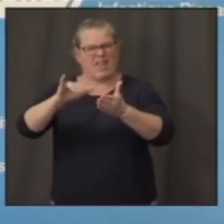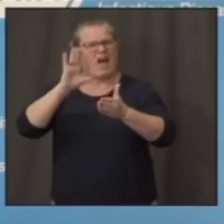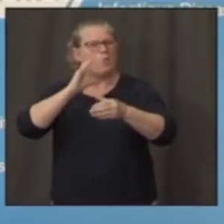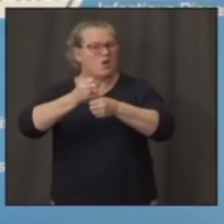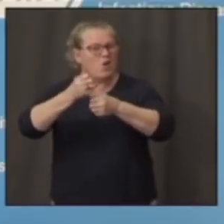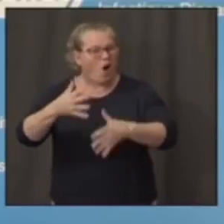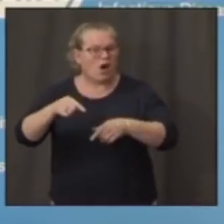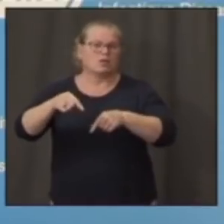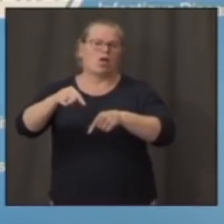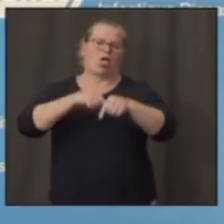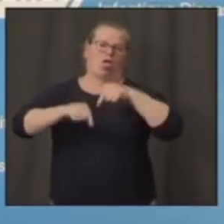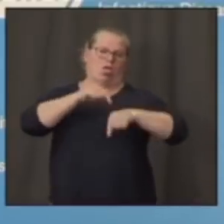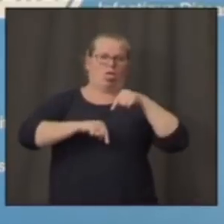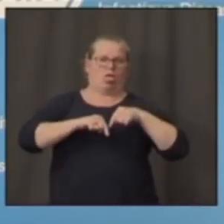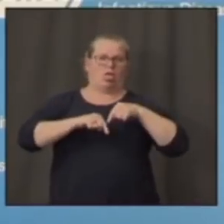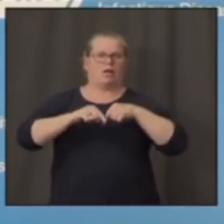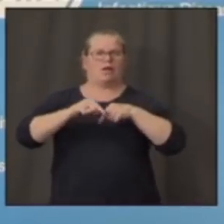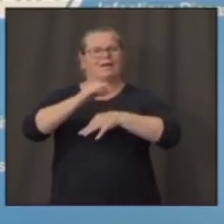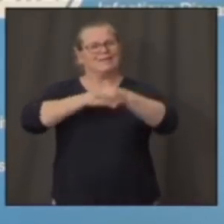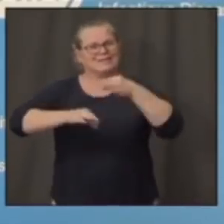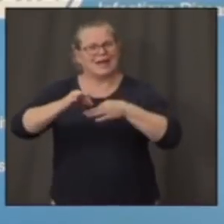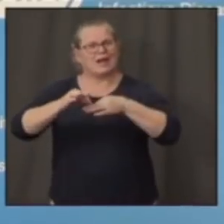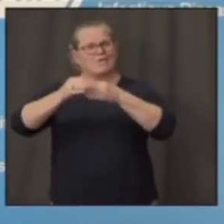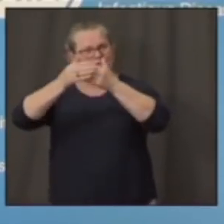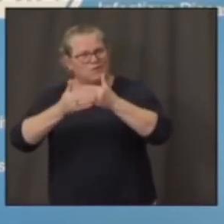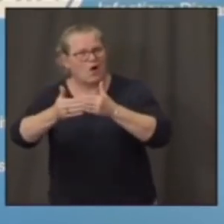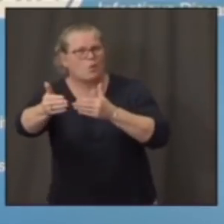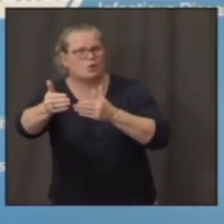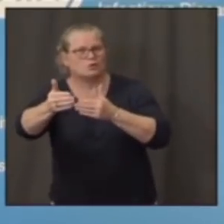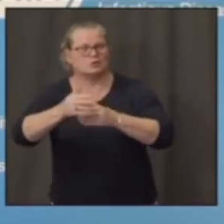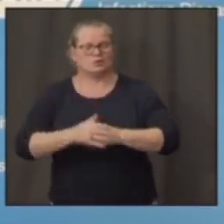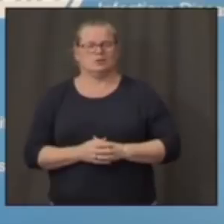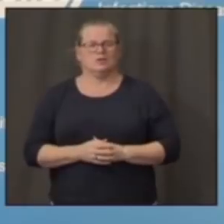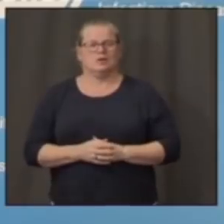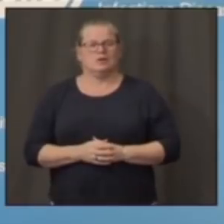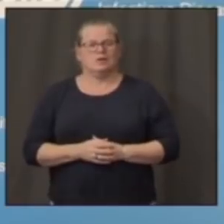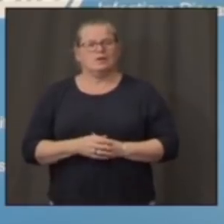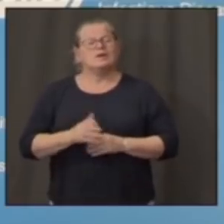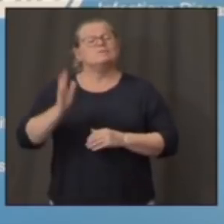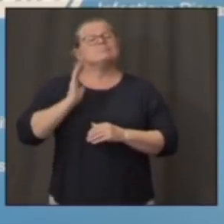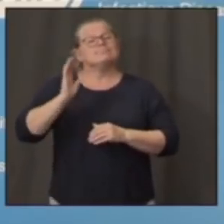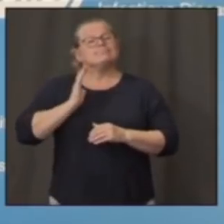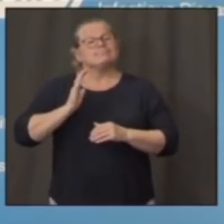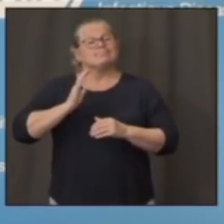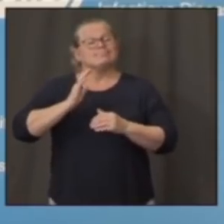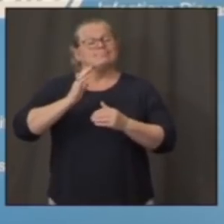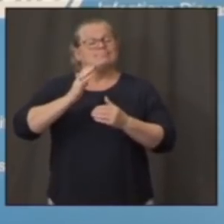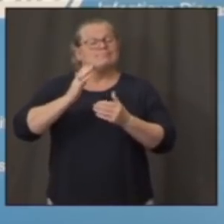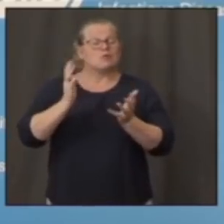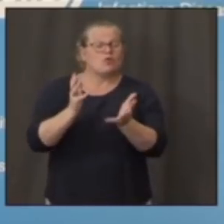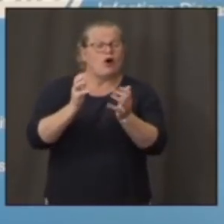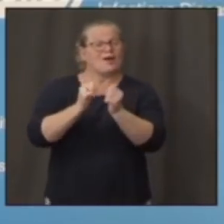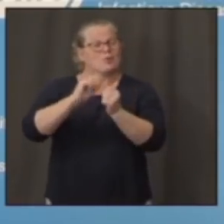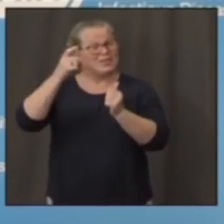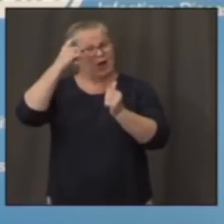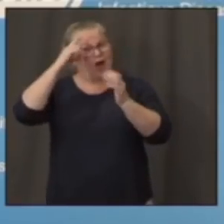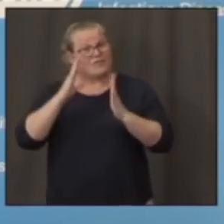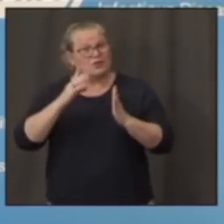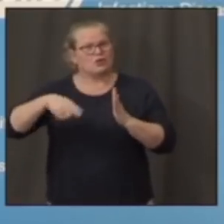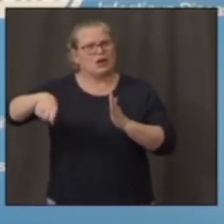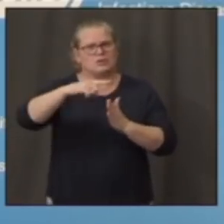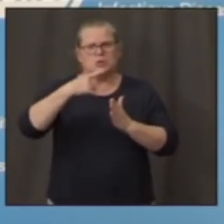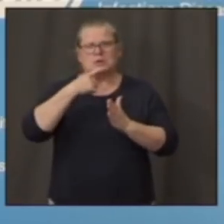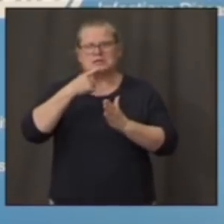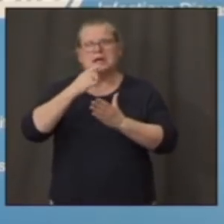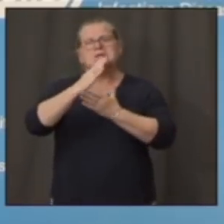absolutely certain of, and I like my conversation with the governor before, when he was saying that you have maintained certain